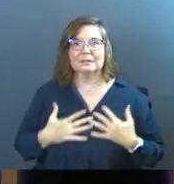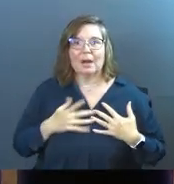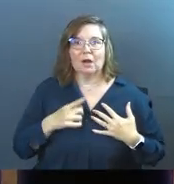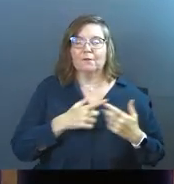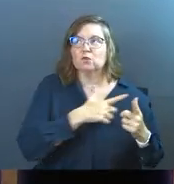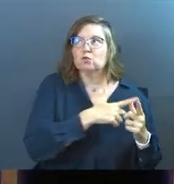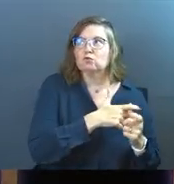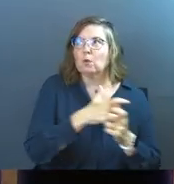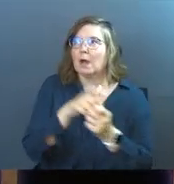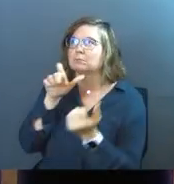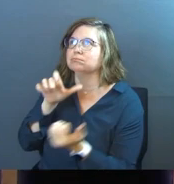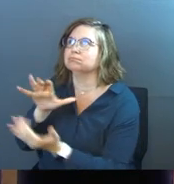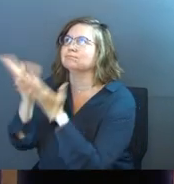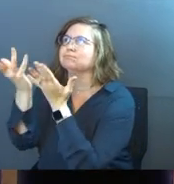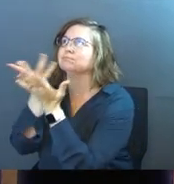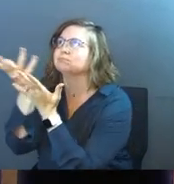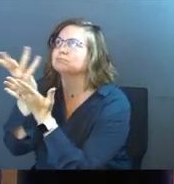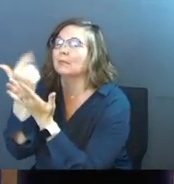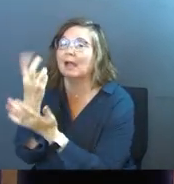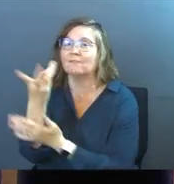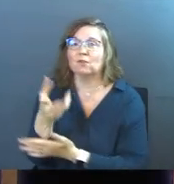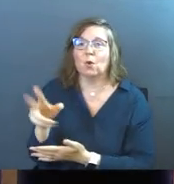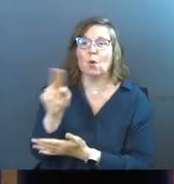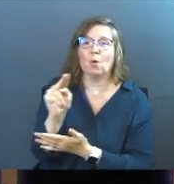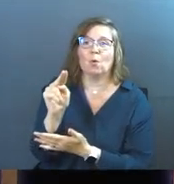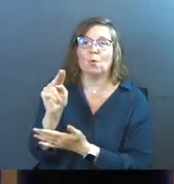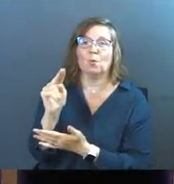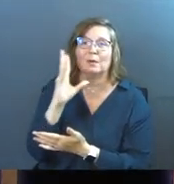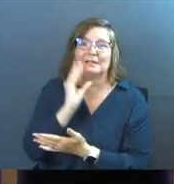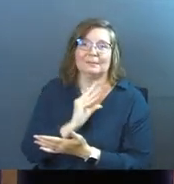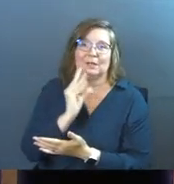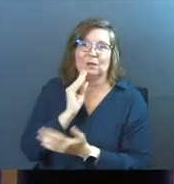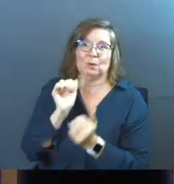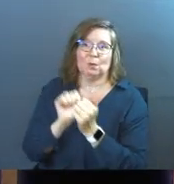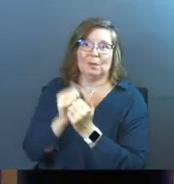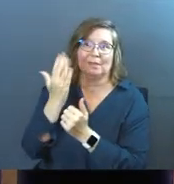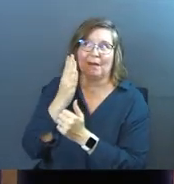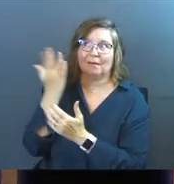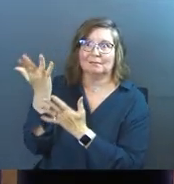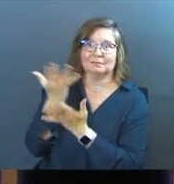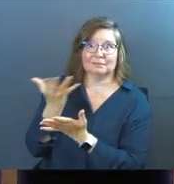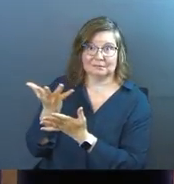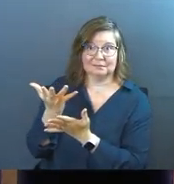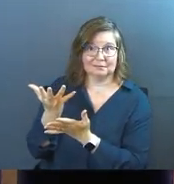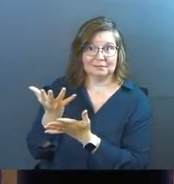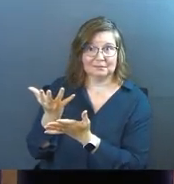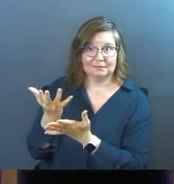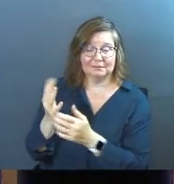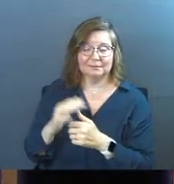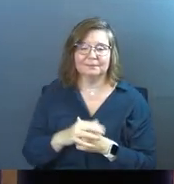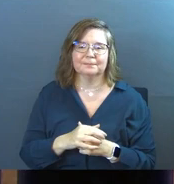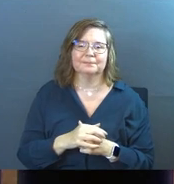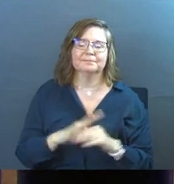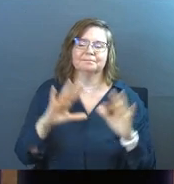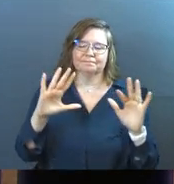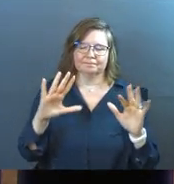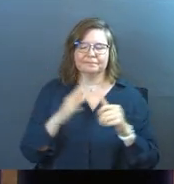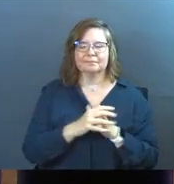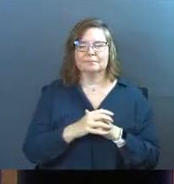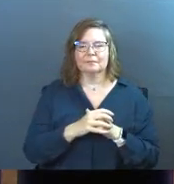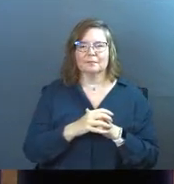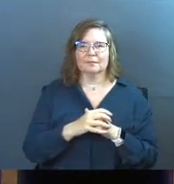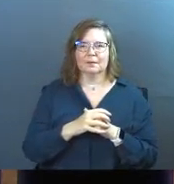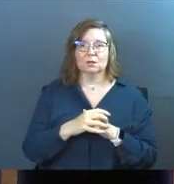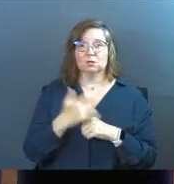run to God and have your own Niagara experience as well. Amen? Okay. So I